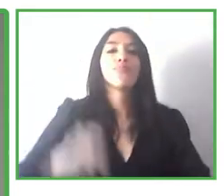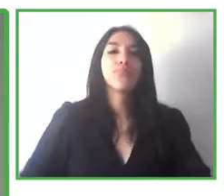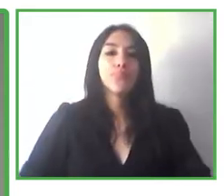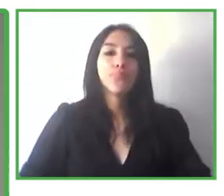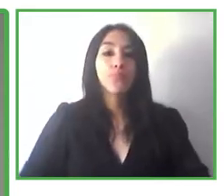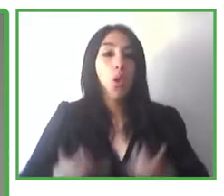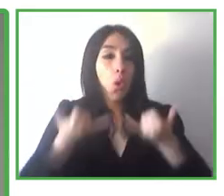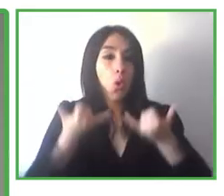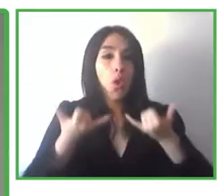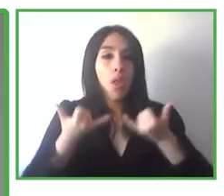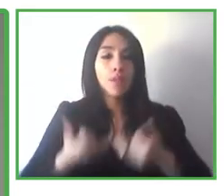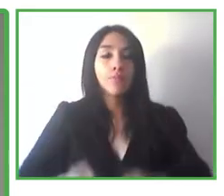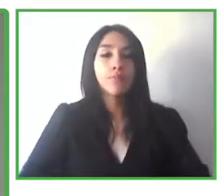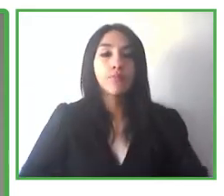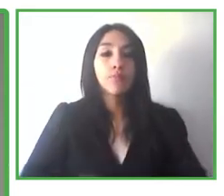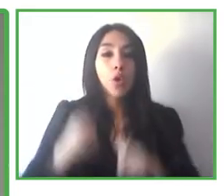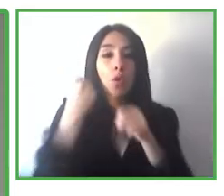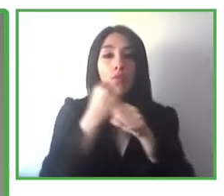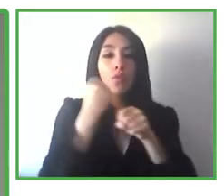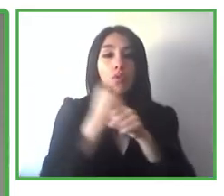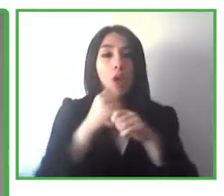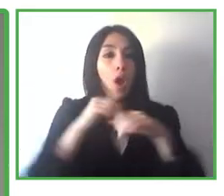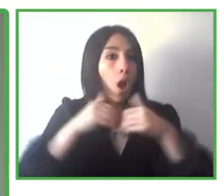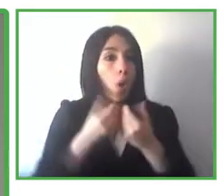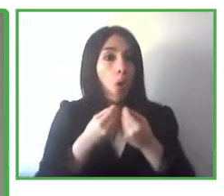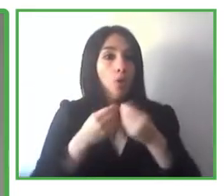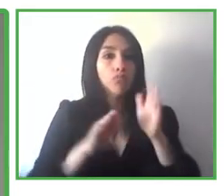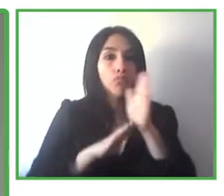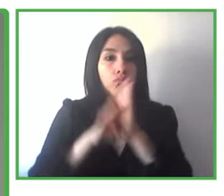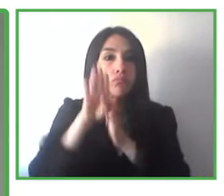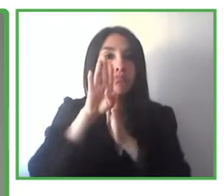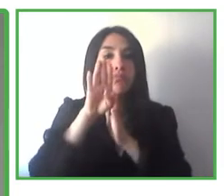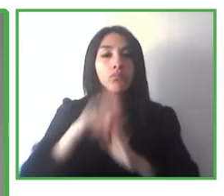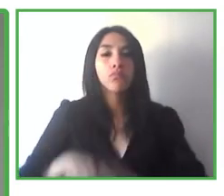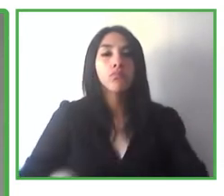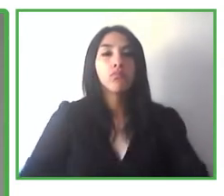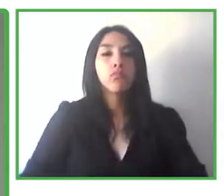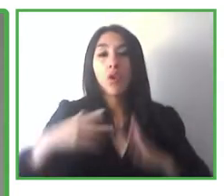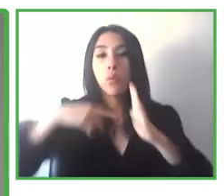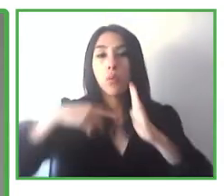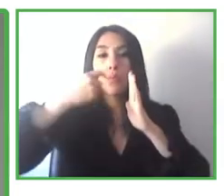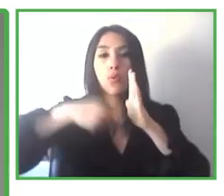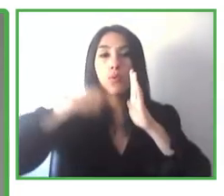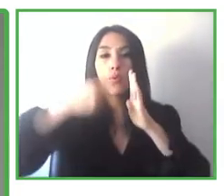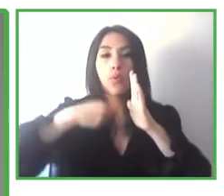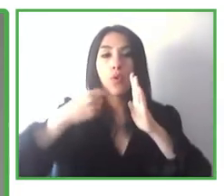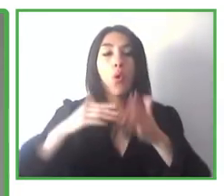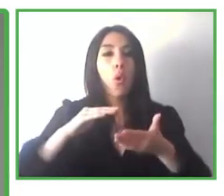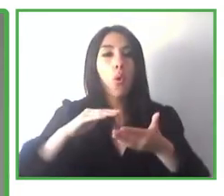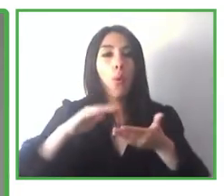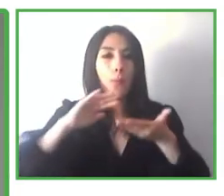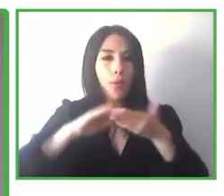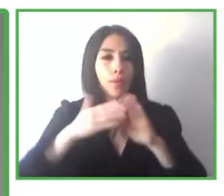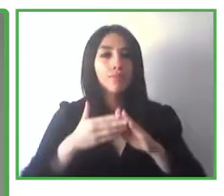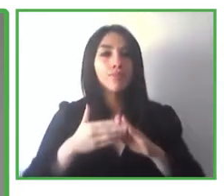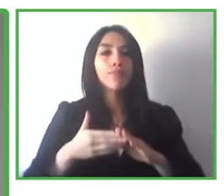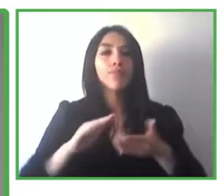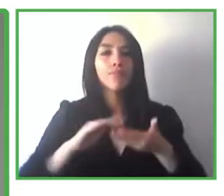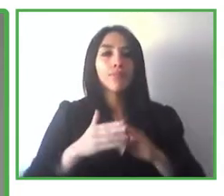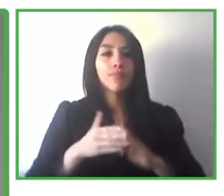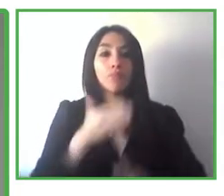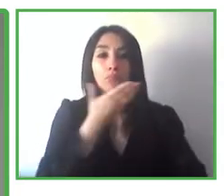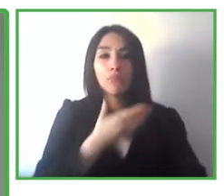works developing this program, which is a program for strategic partnerships